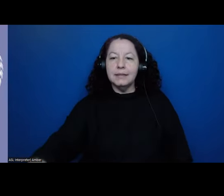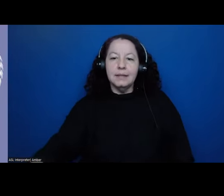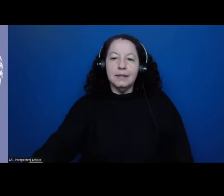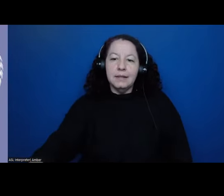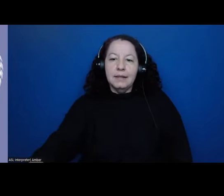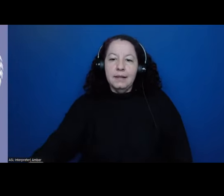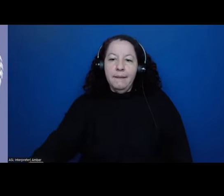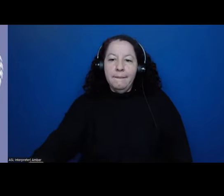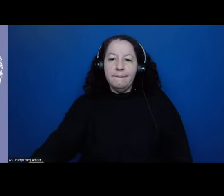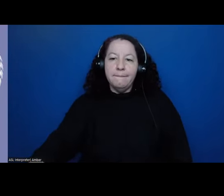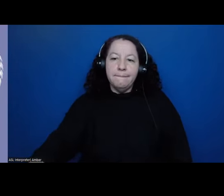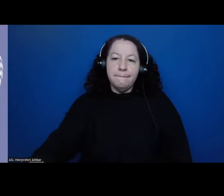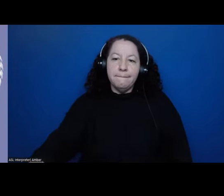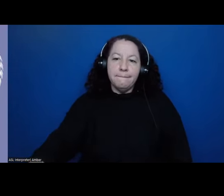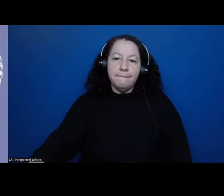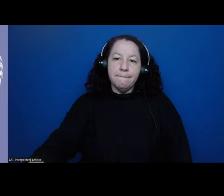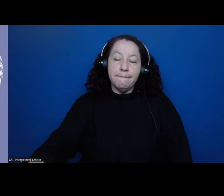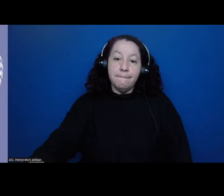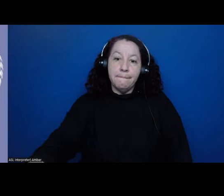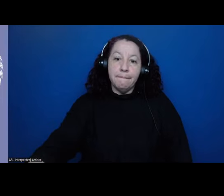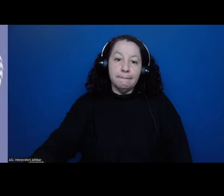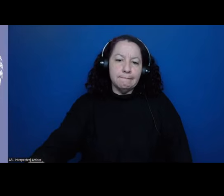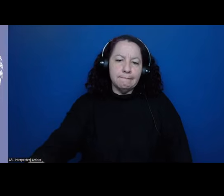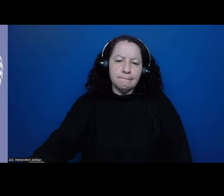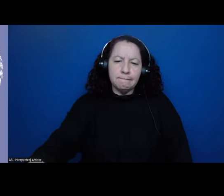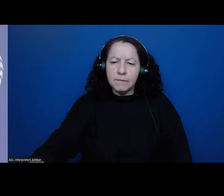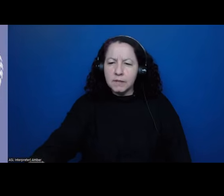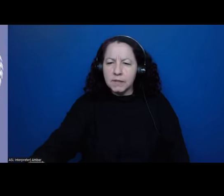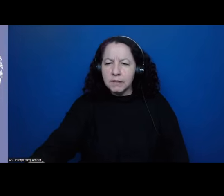Um, let's see, what do we have?